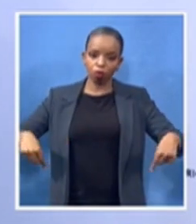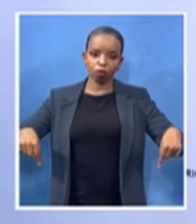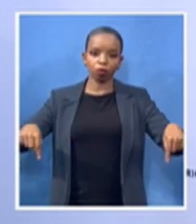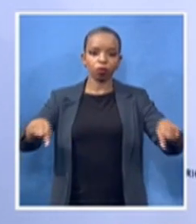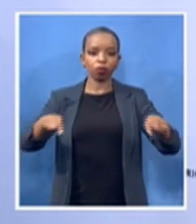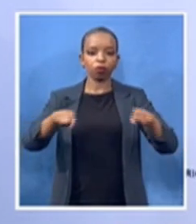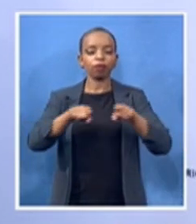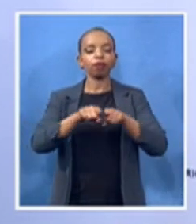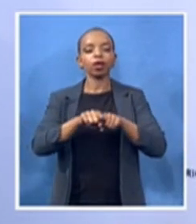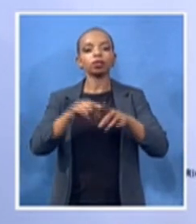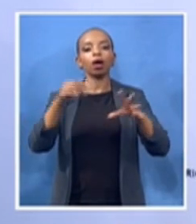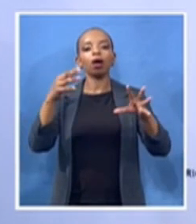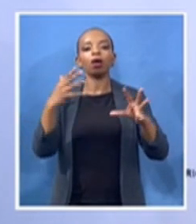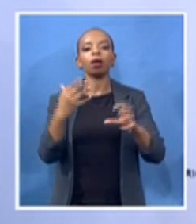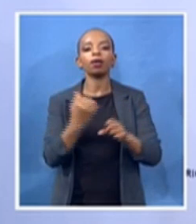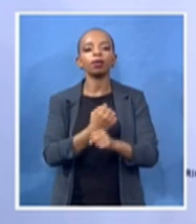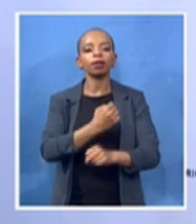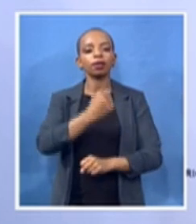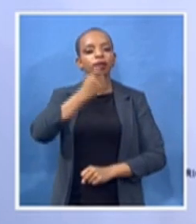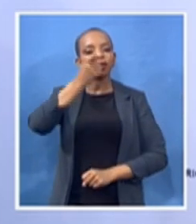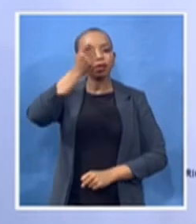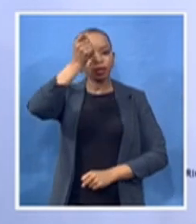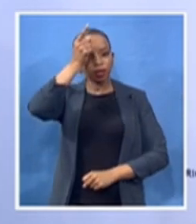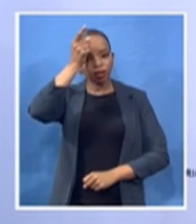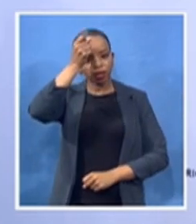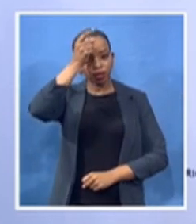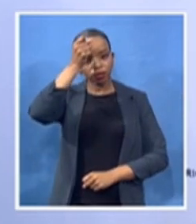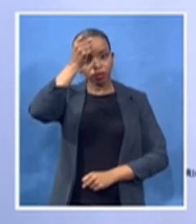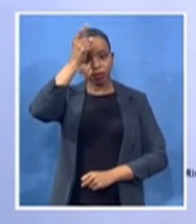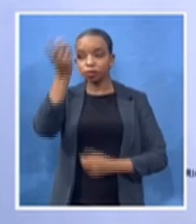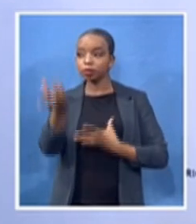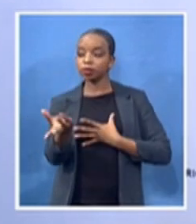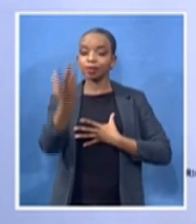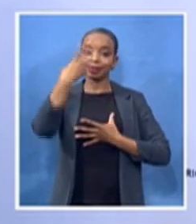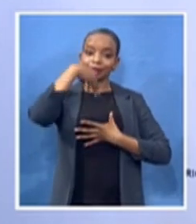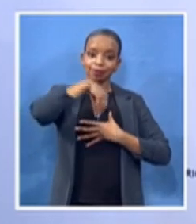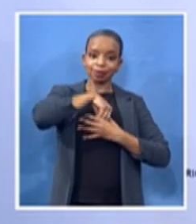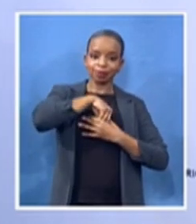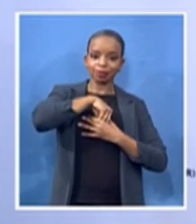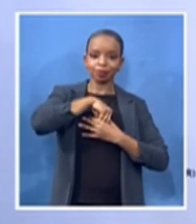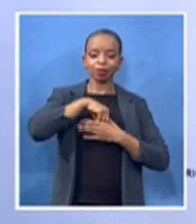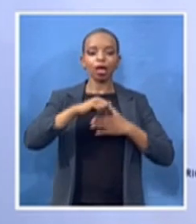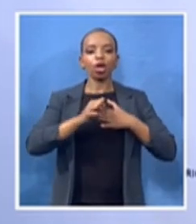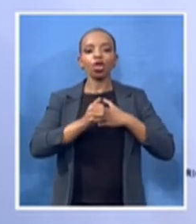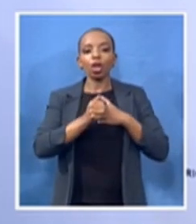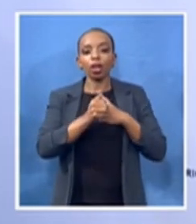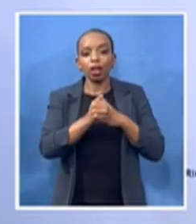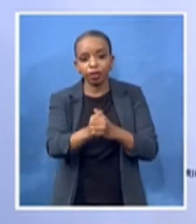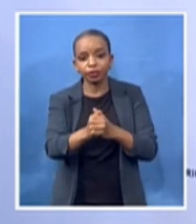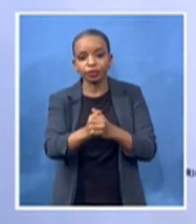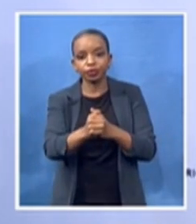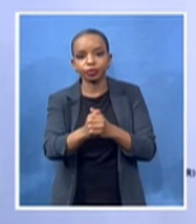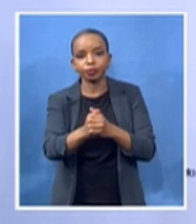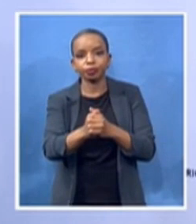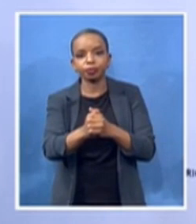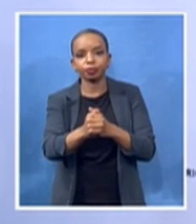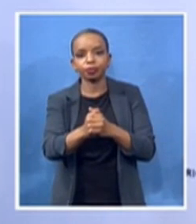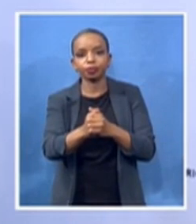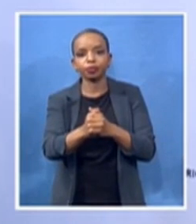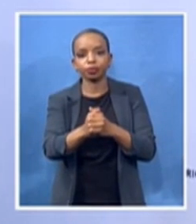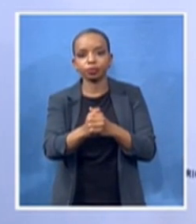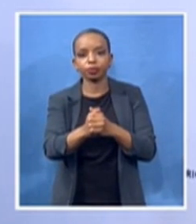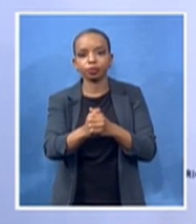the leadership that the country and the